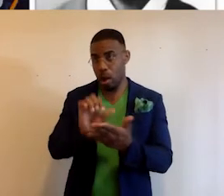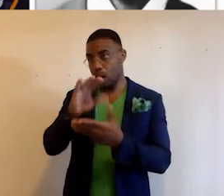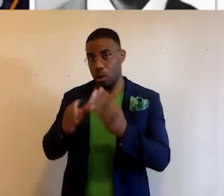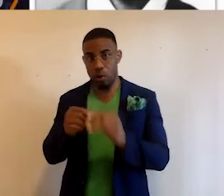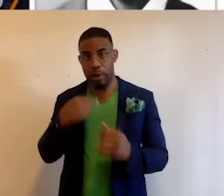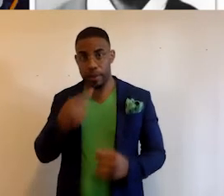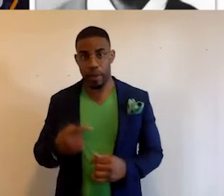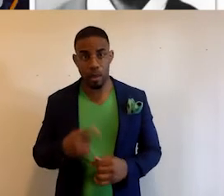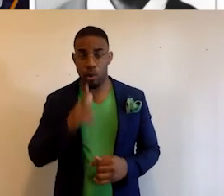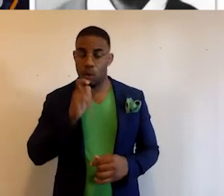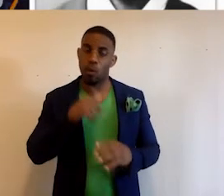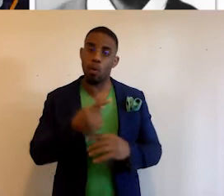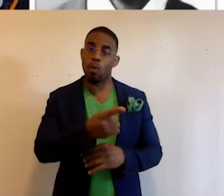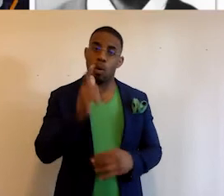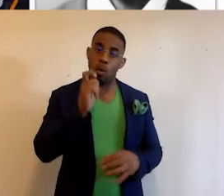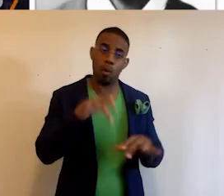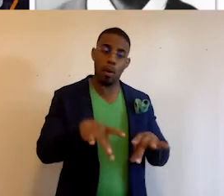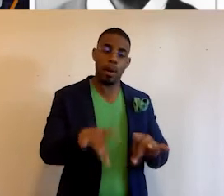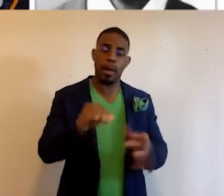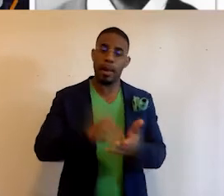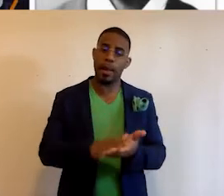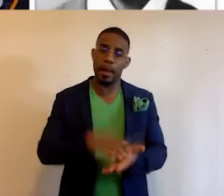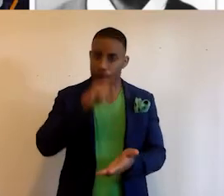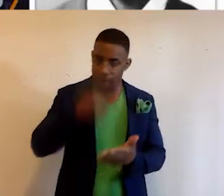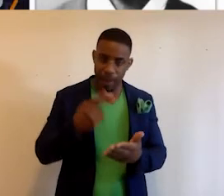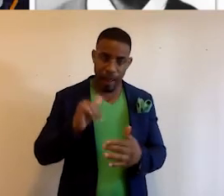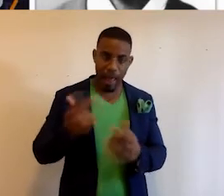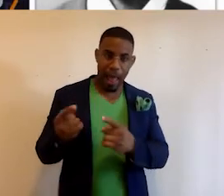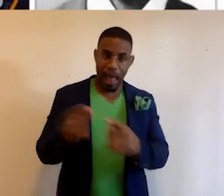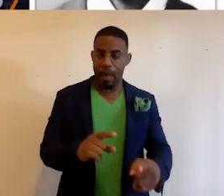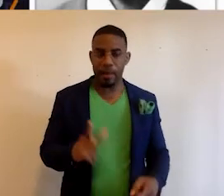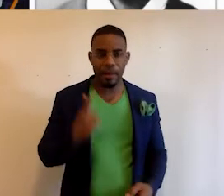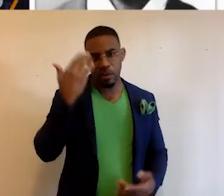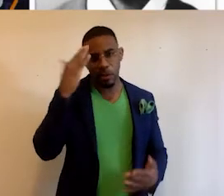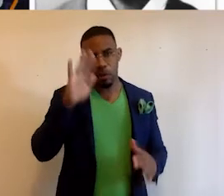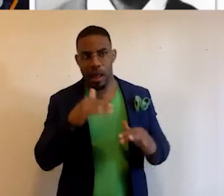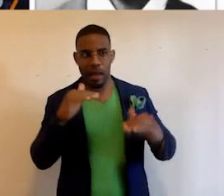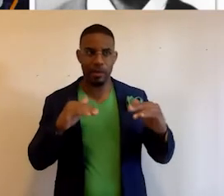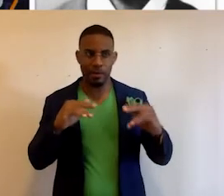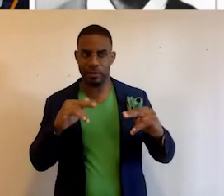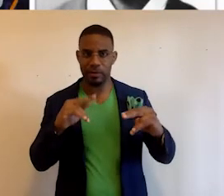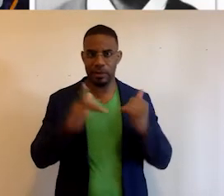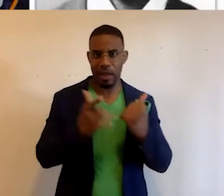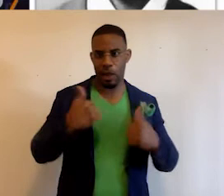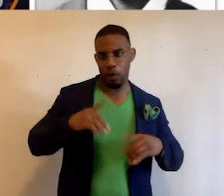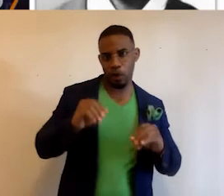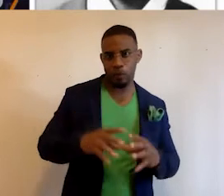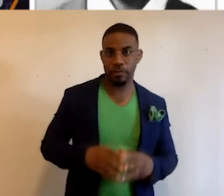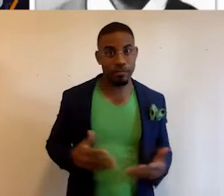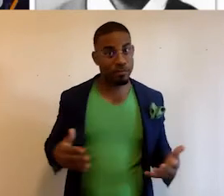storytellers who are the ones who are capturing Black history as it unfolds, but they just don't know how to leverage technology like we do.